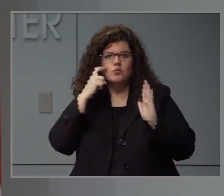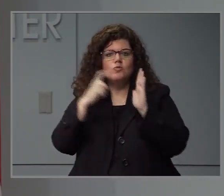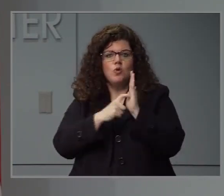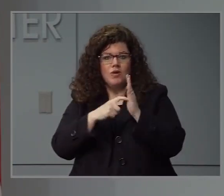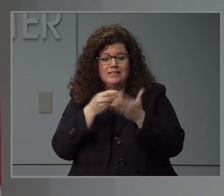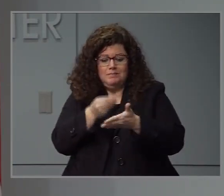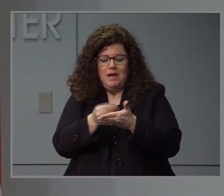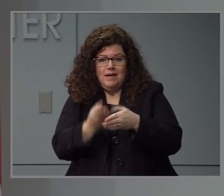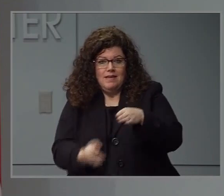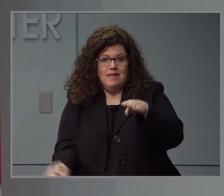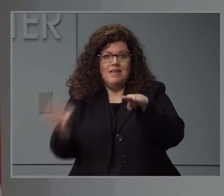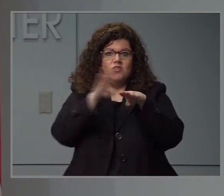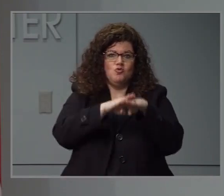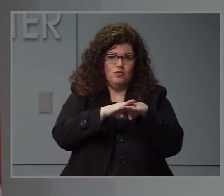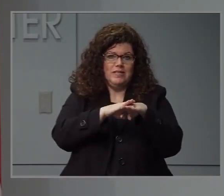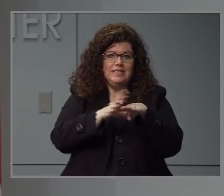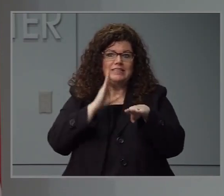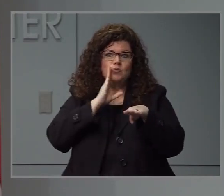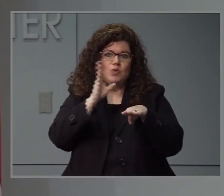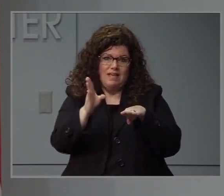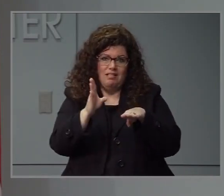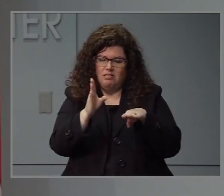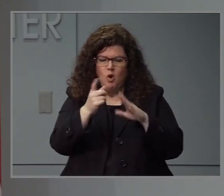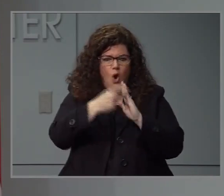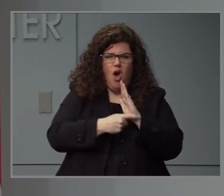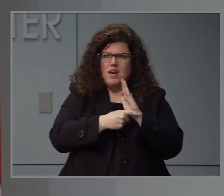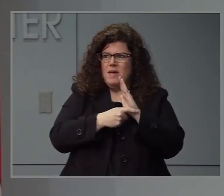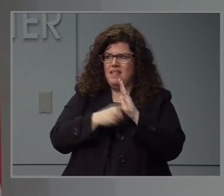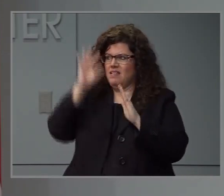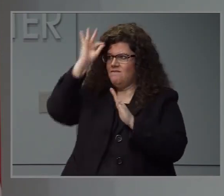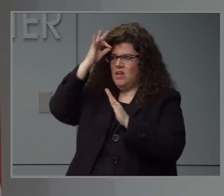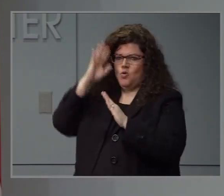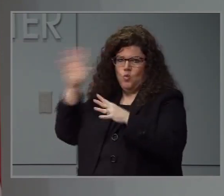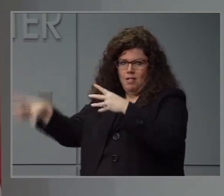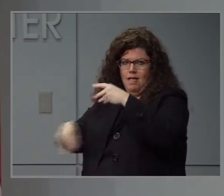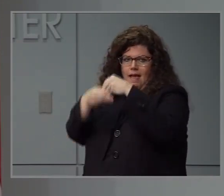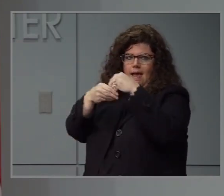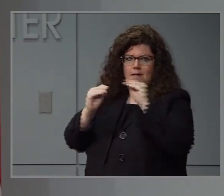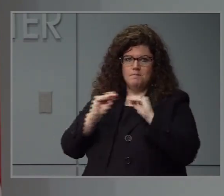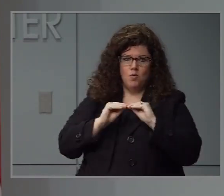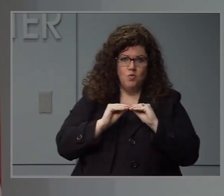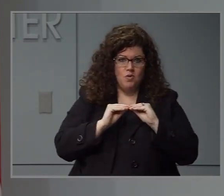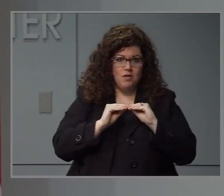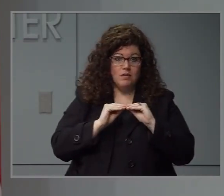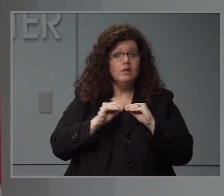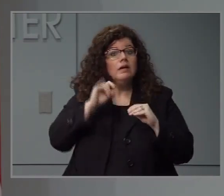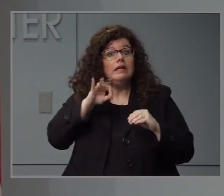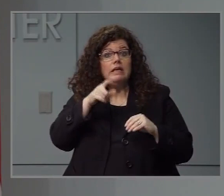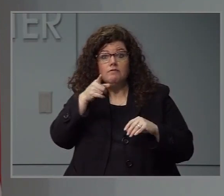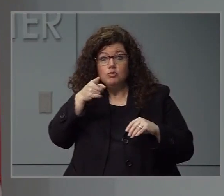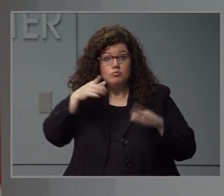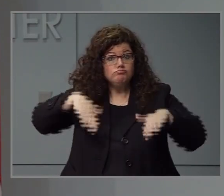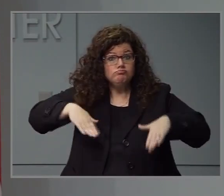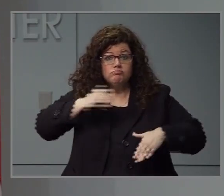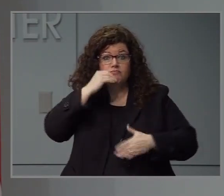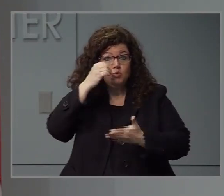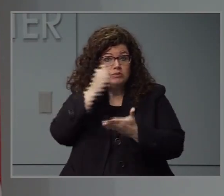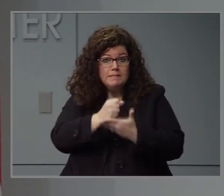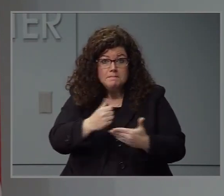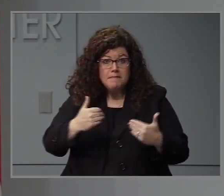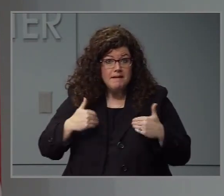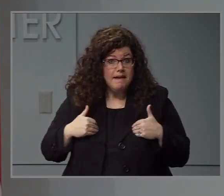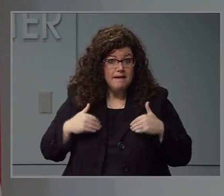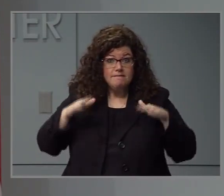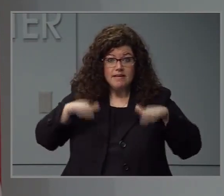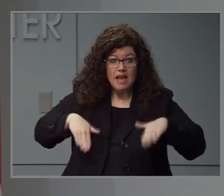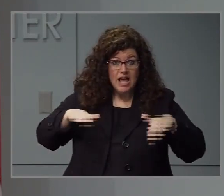additional benefit on their EBT card automatically. Eligible families not already enrolled in food and nutrition